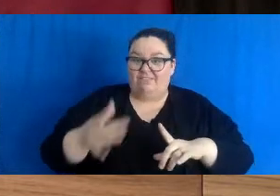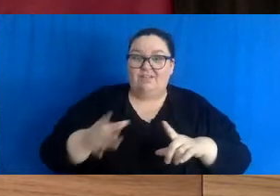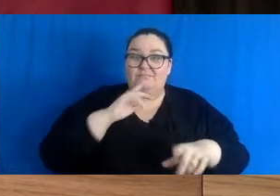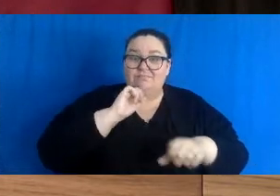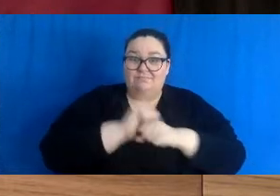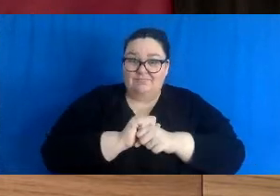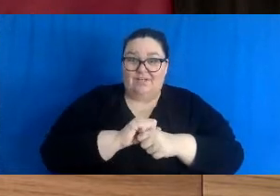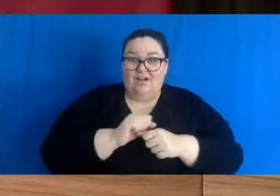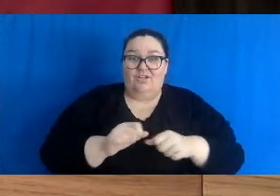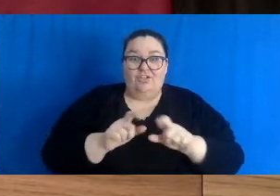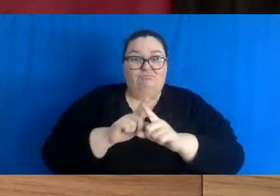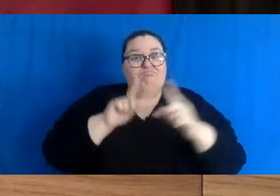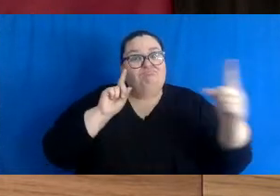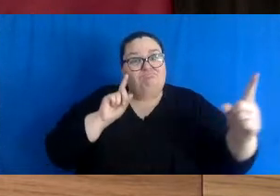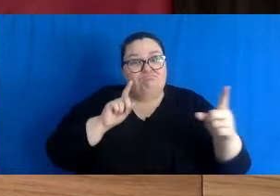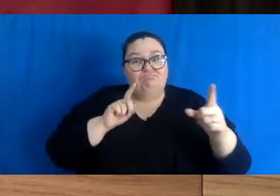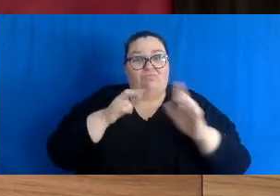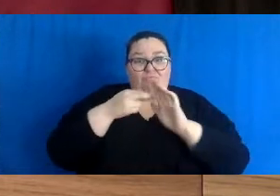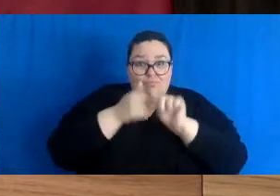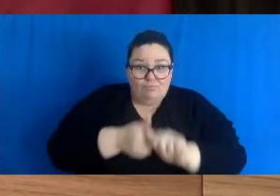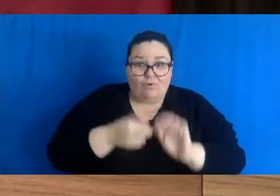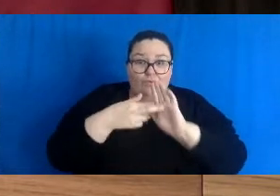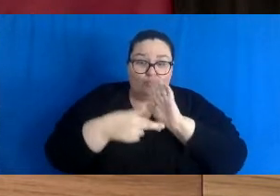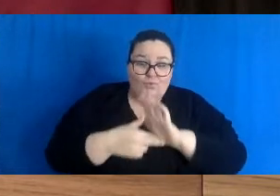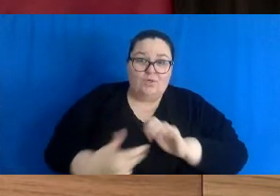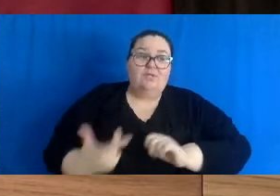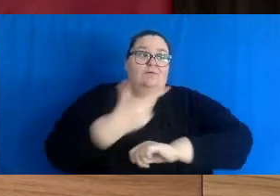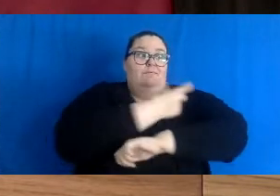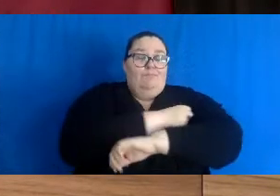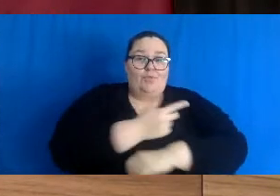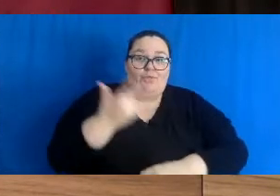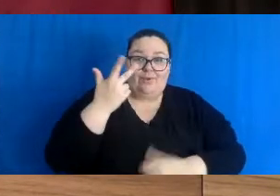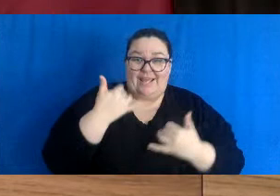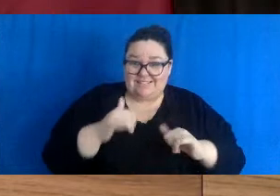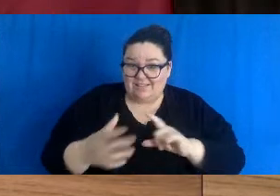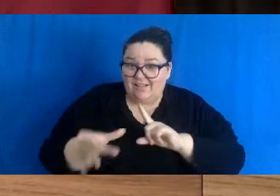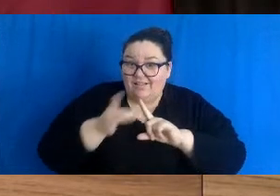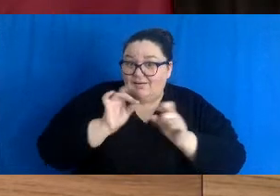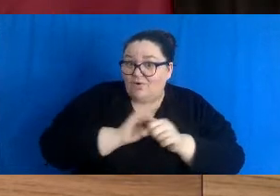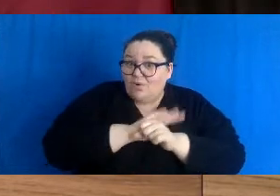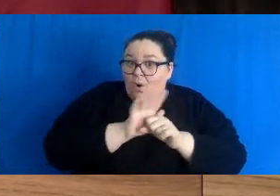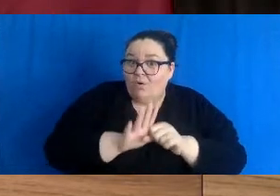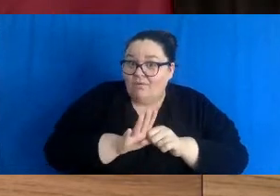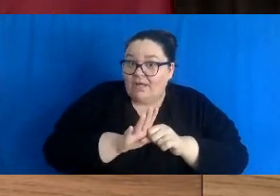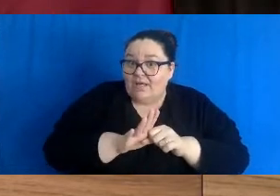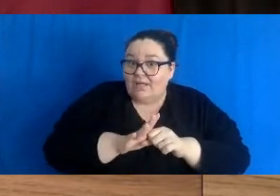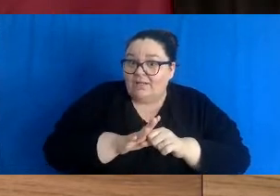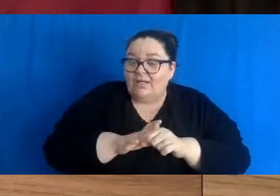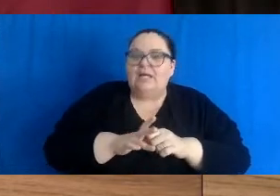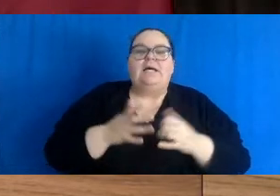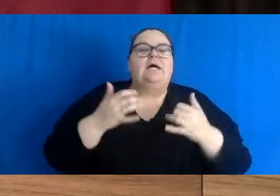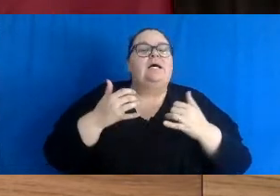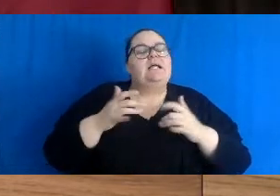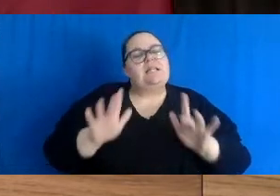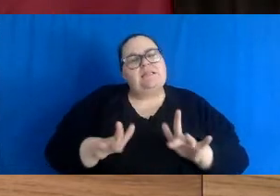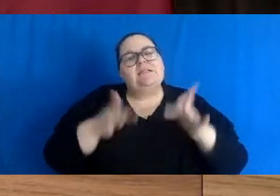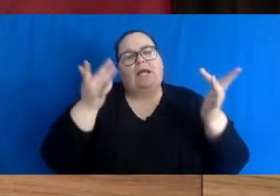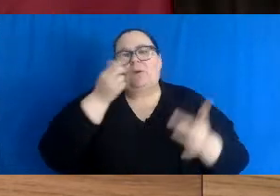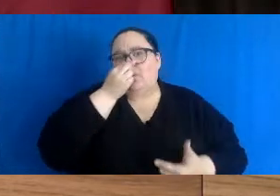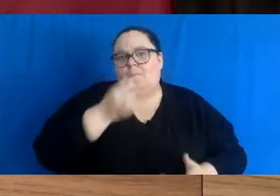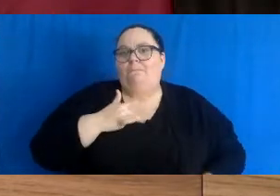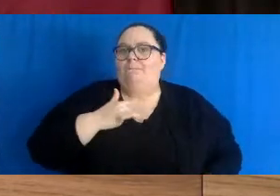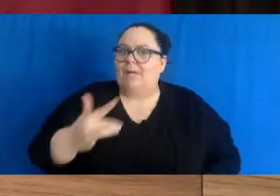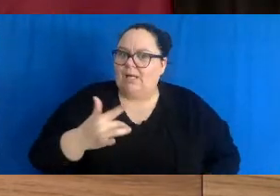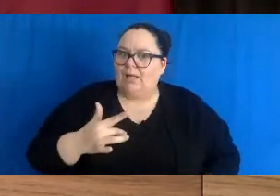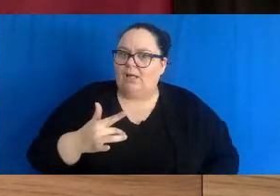experience only mild symptoms. It will definitely impact those who become more seriously ill and require hospital care. It will affect